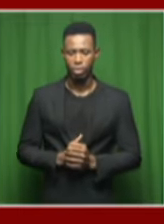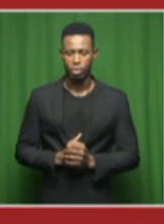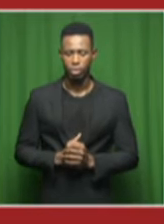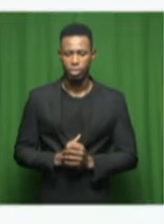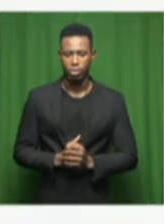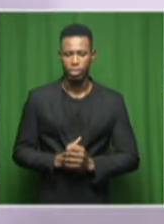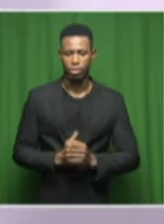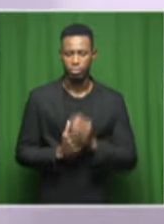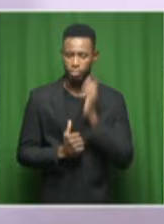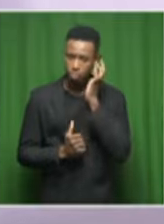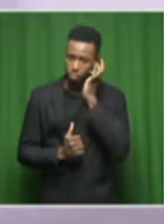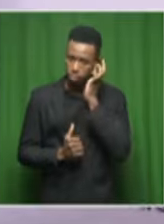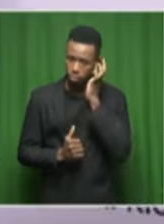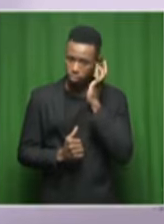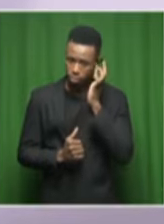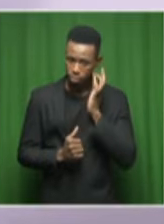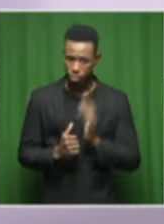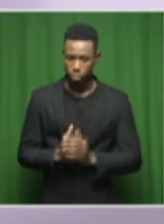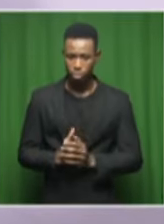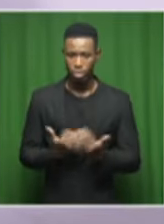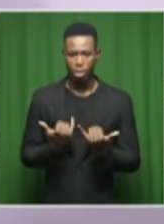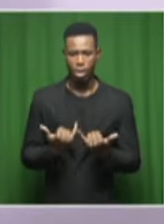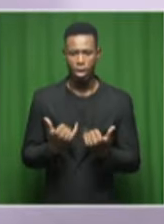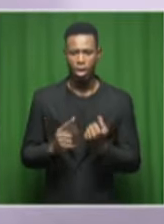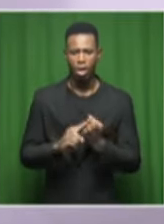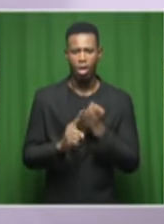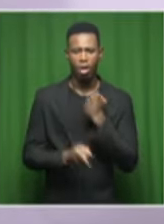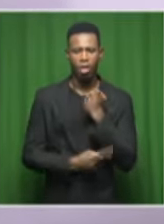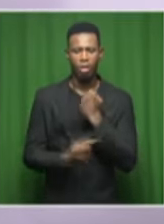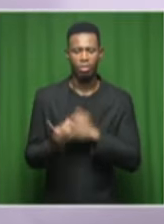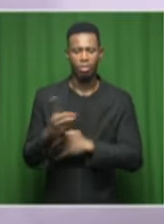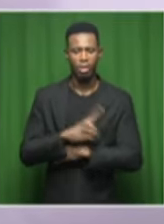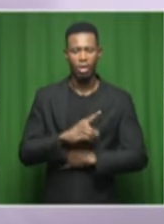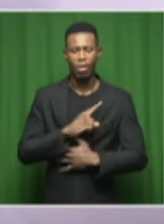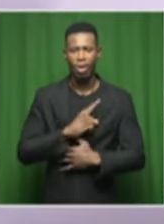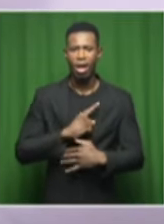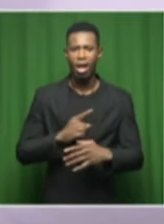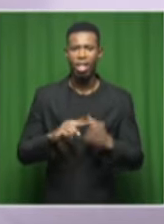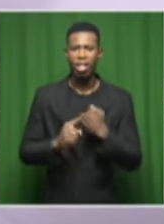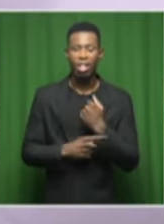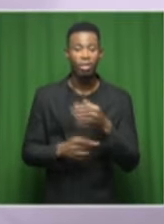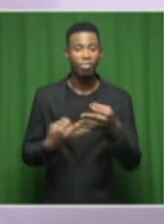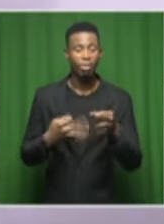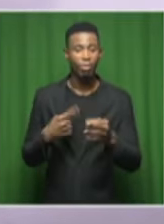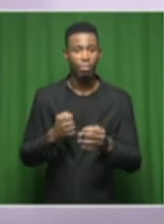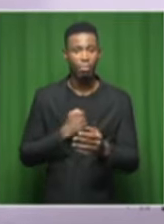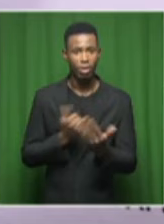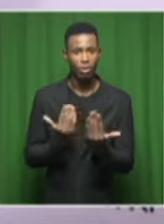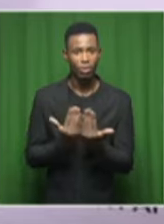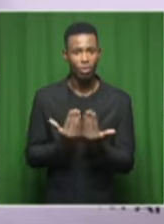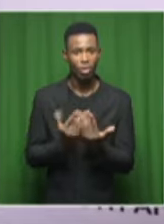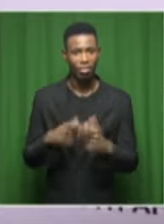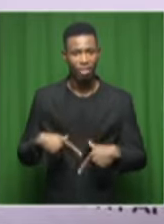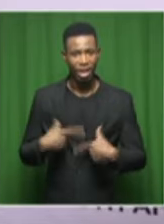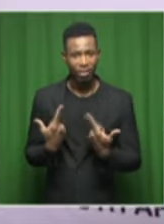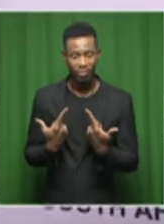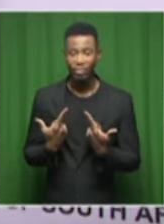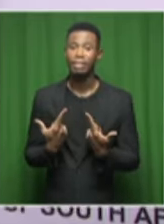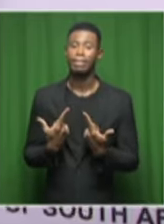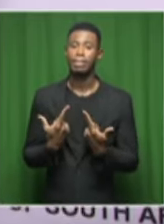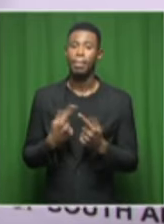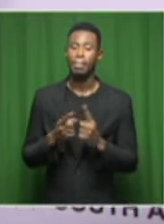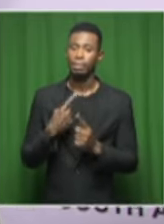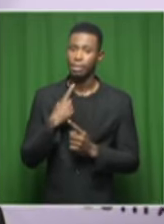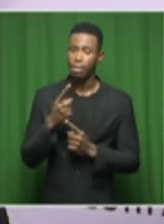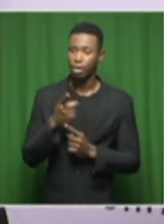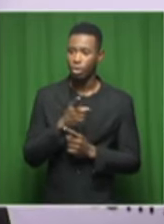the last days, the last few papers of my schooling career. But all I can tell you is that the future is very